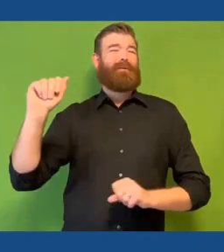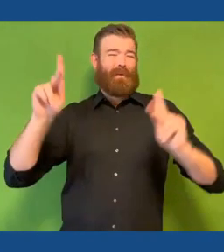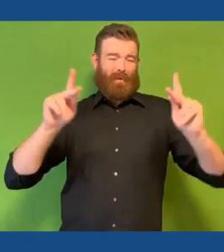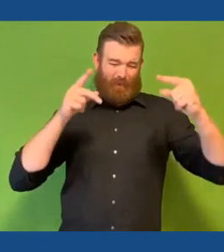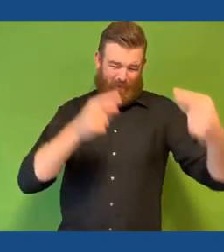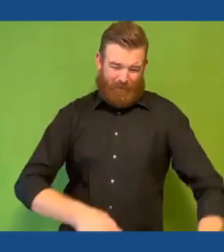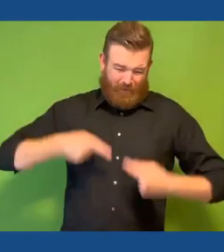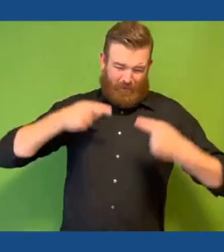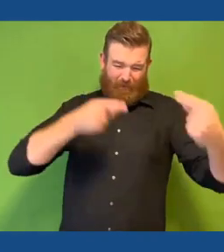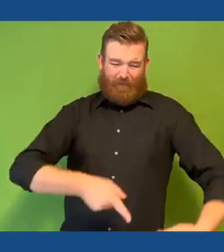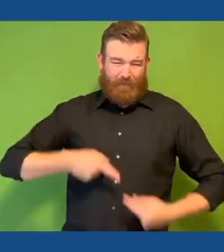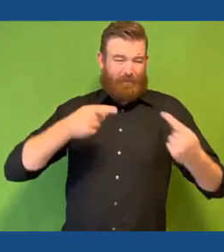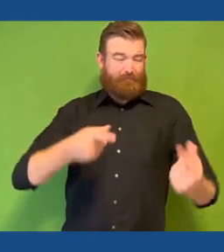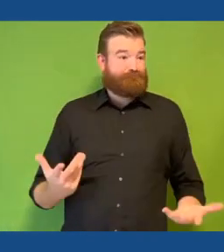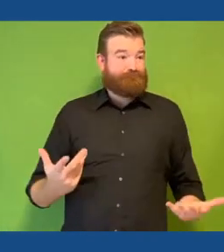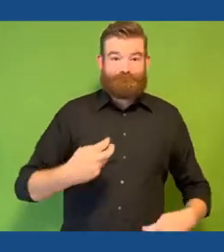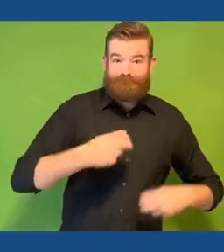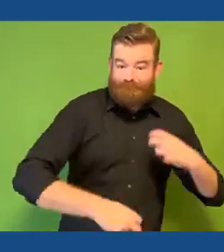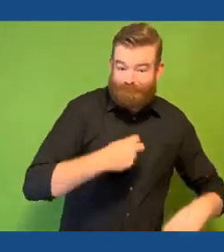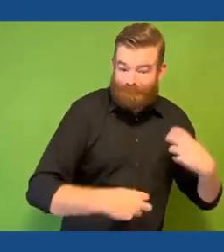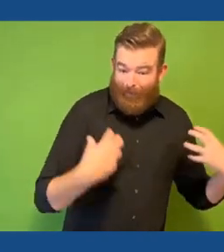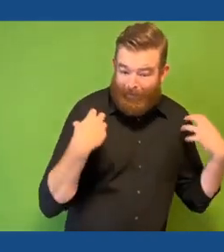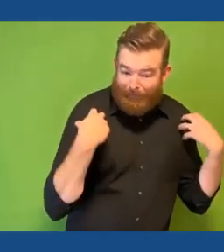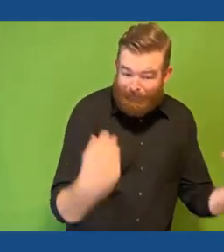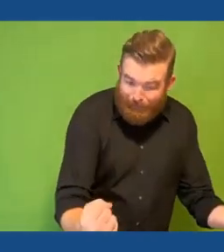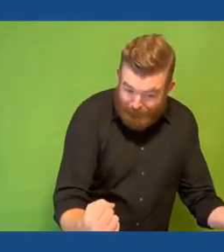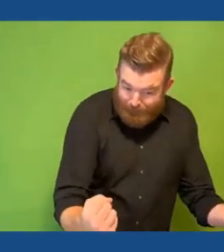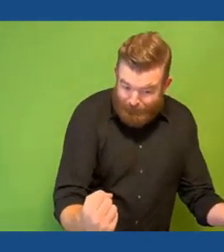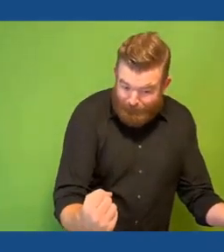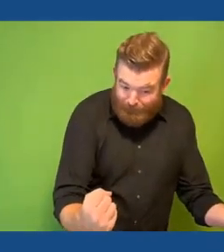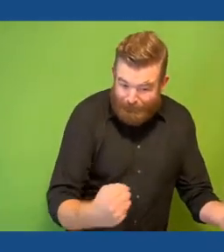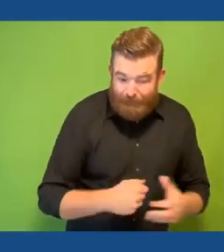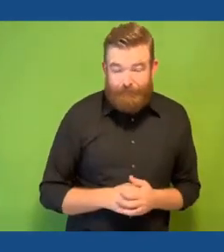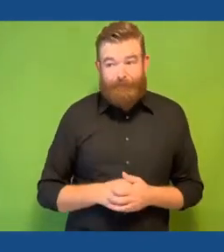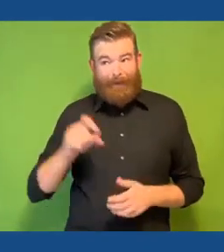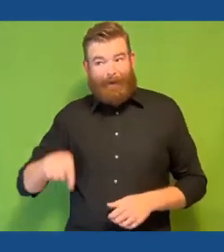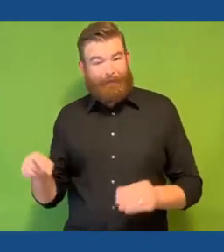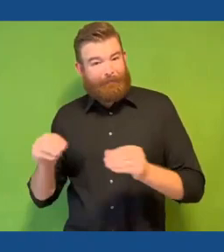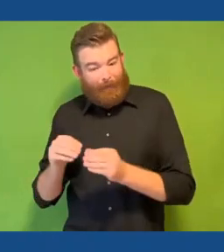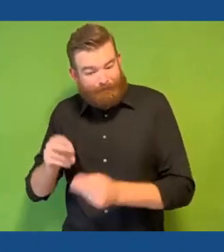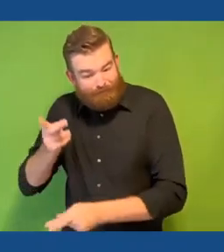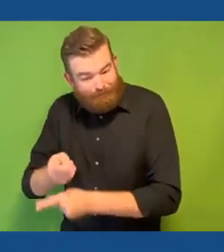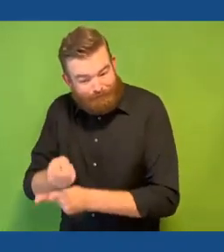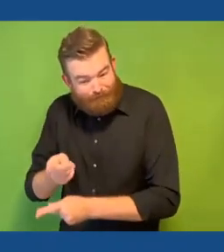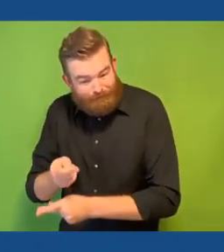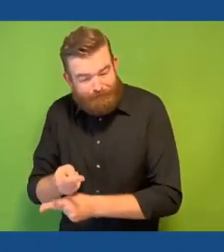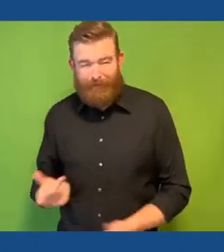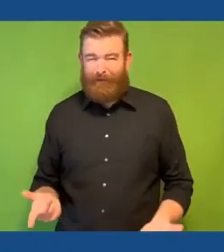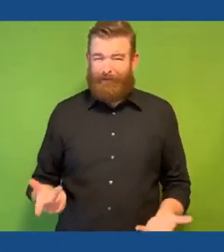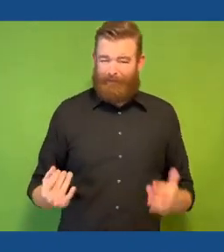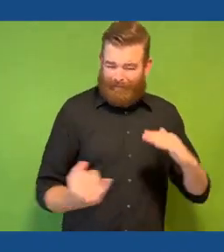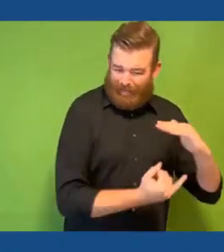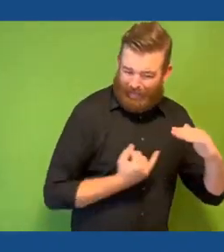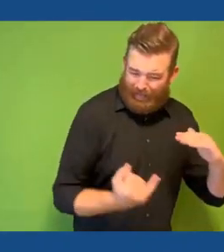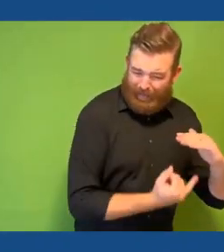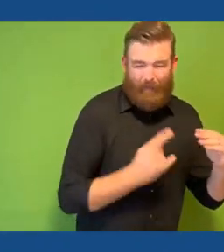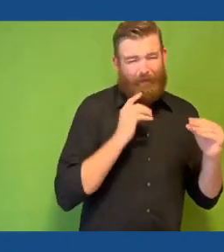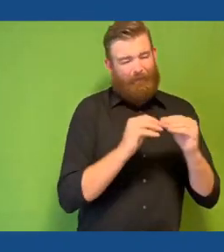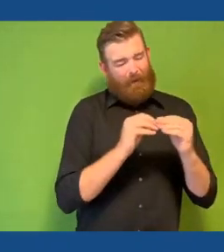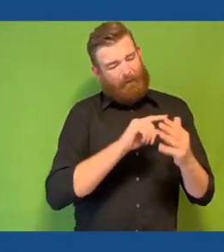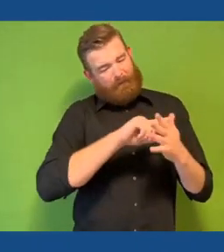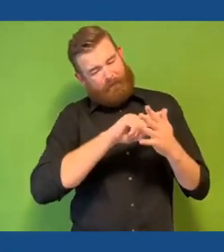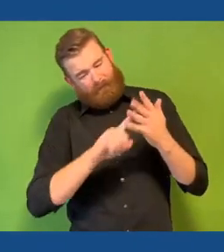challenge after challenge, including greater health risks, increased caregiving needs, social